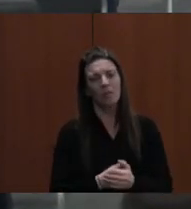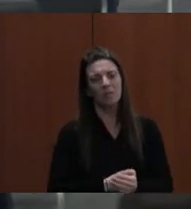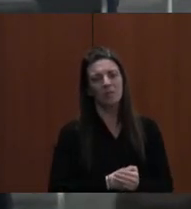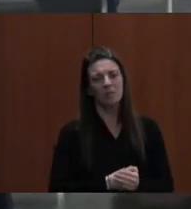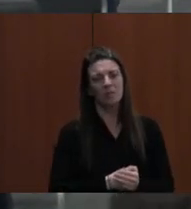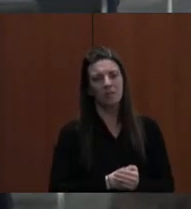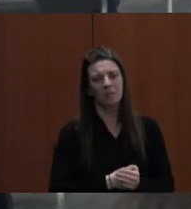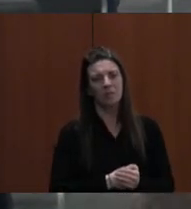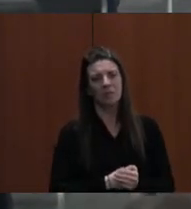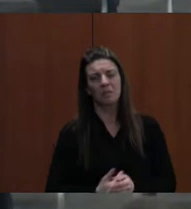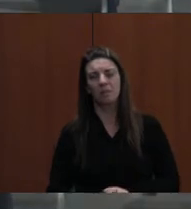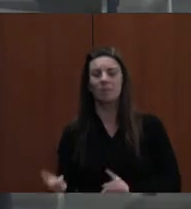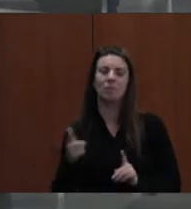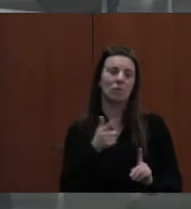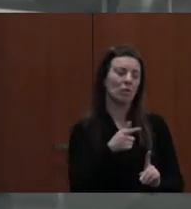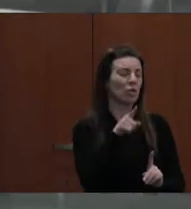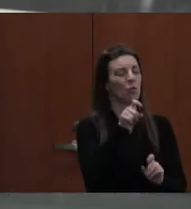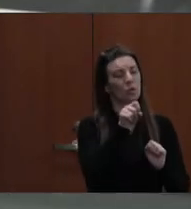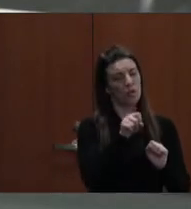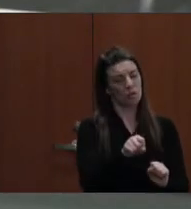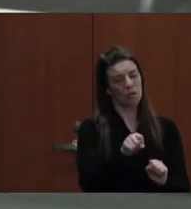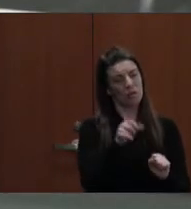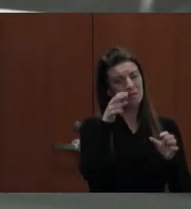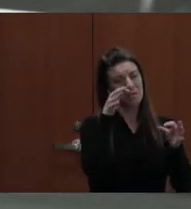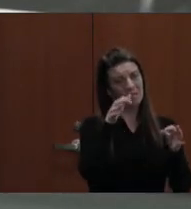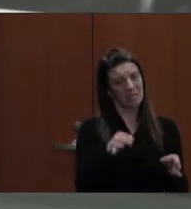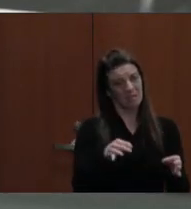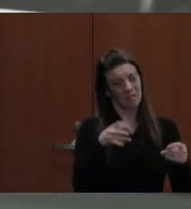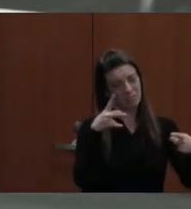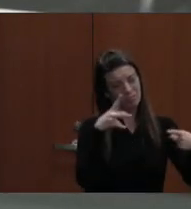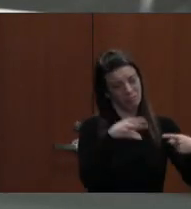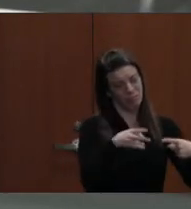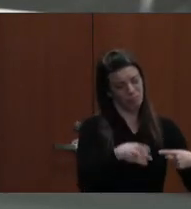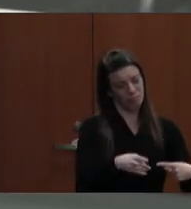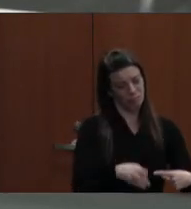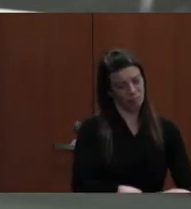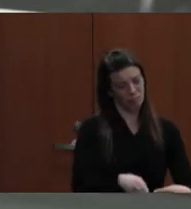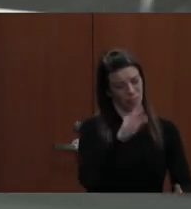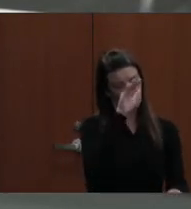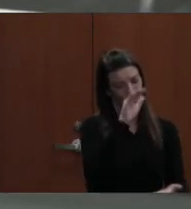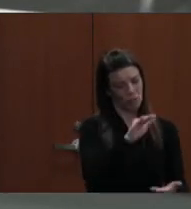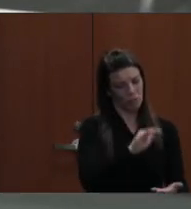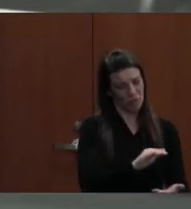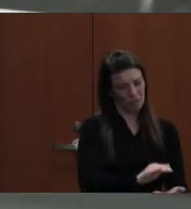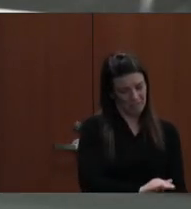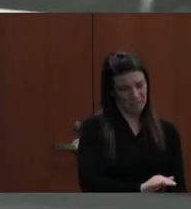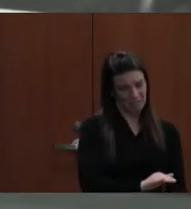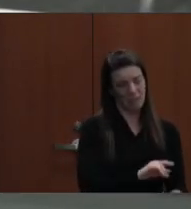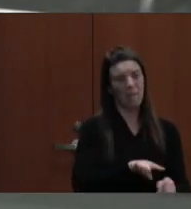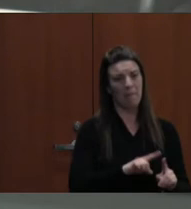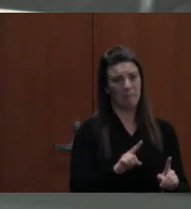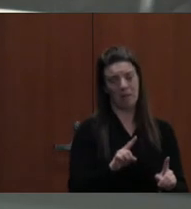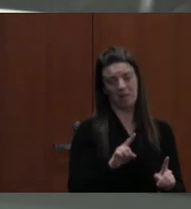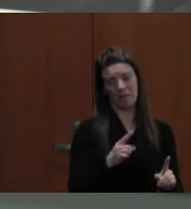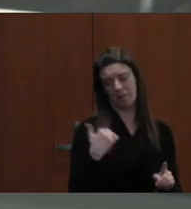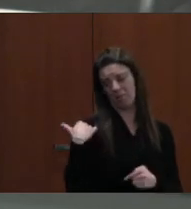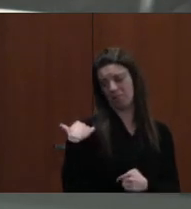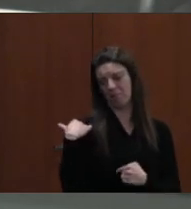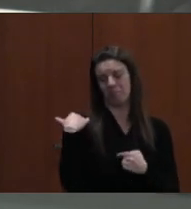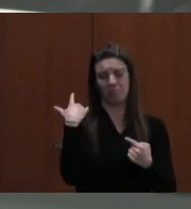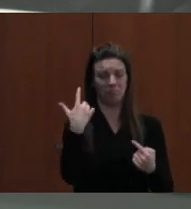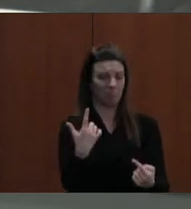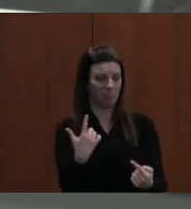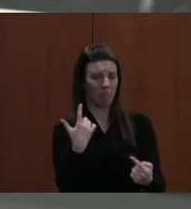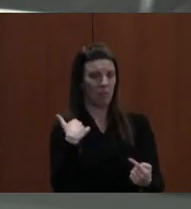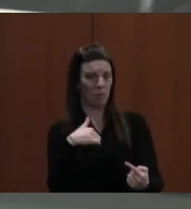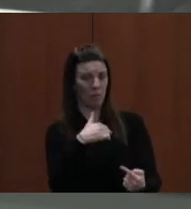to do other reductions tonight if you wanted to. But over the last number of years, we've submitted the ask to the county and